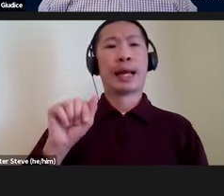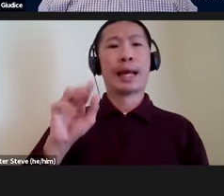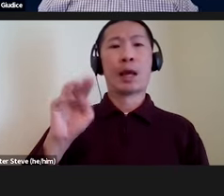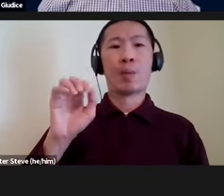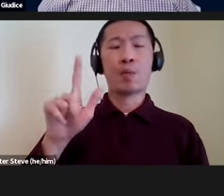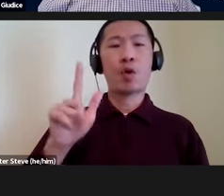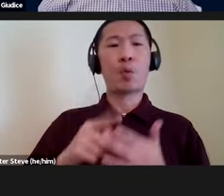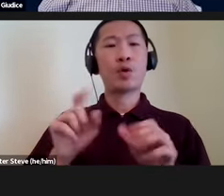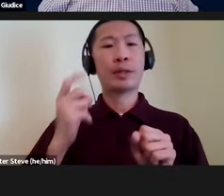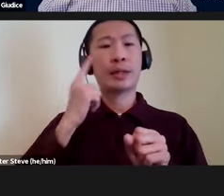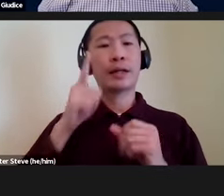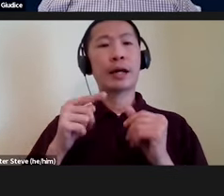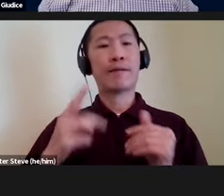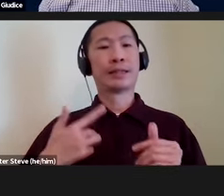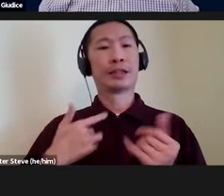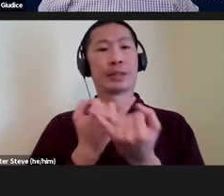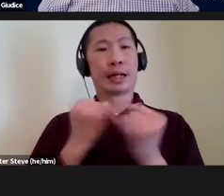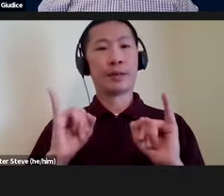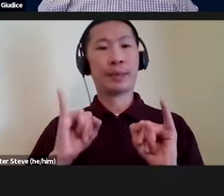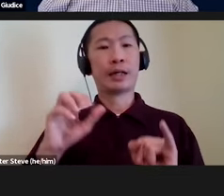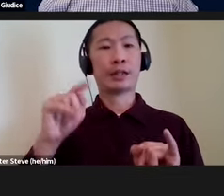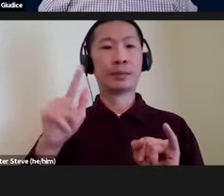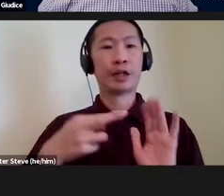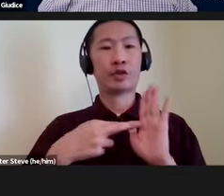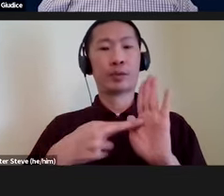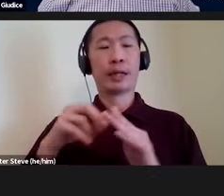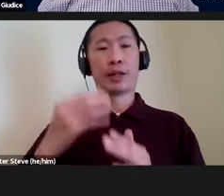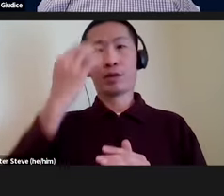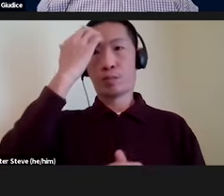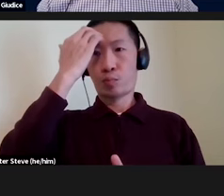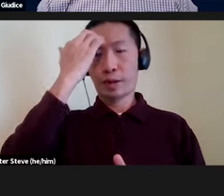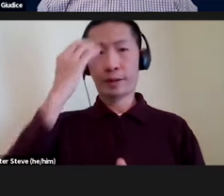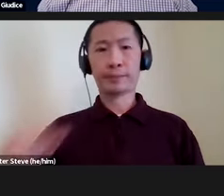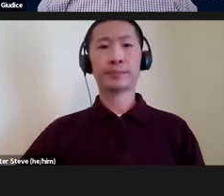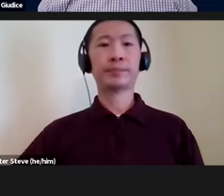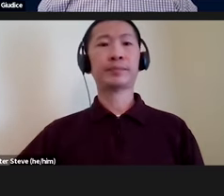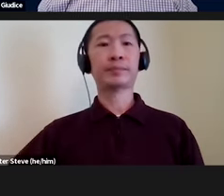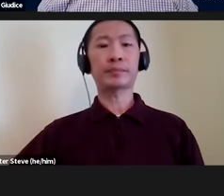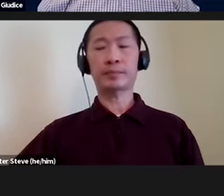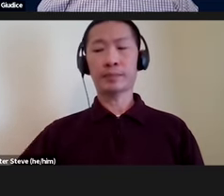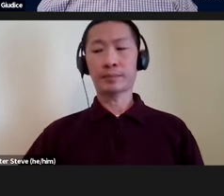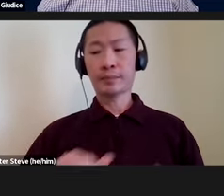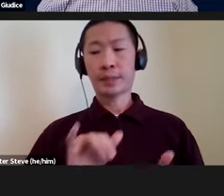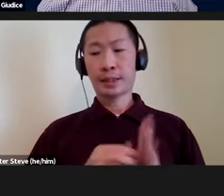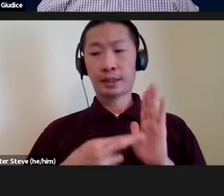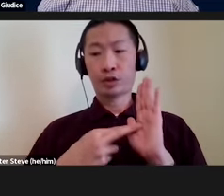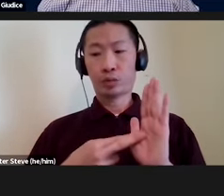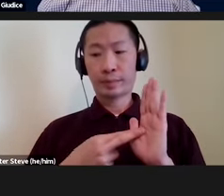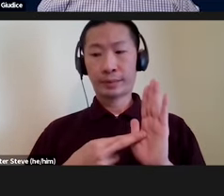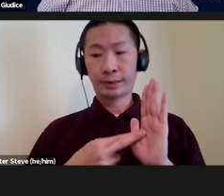or what you can think of as a sensory independent spatial representation in the brain. this representation